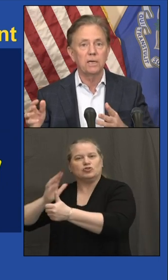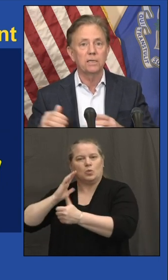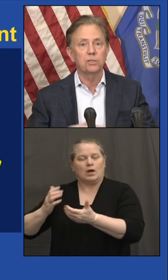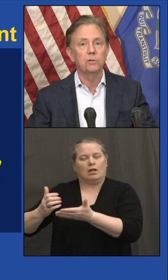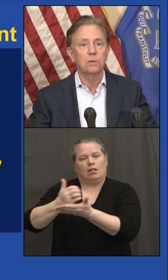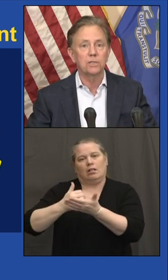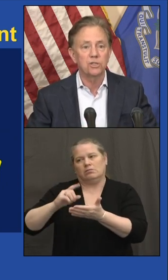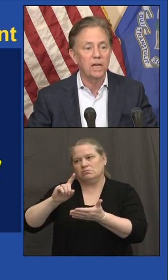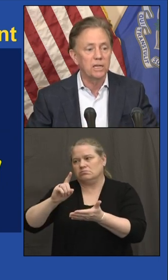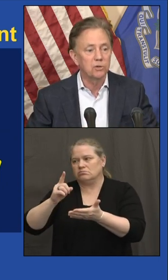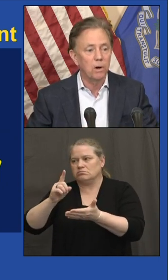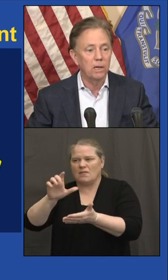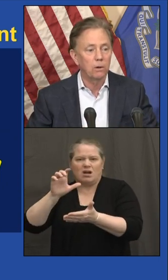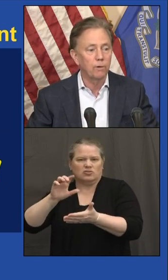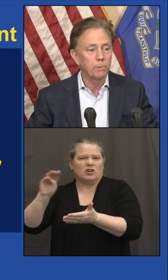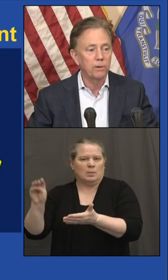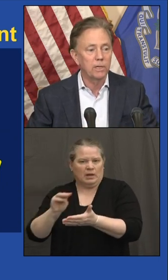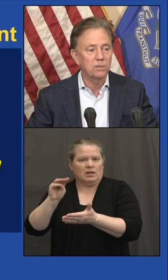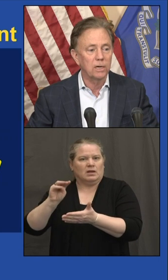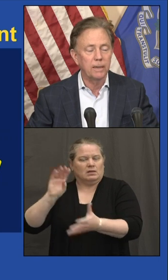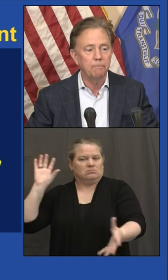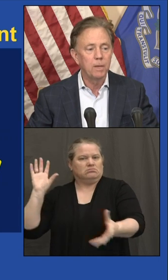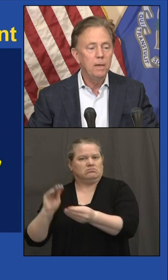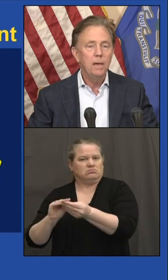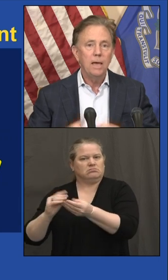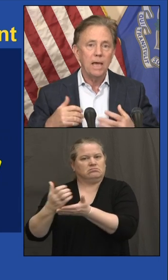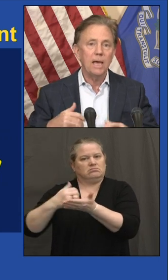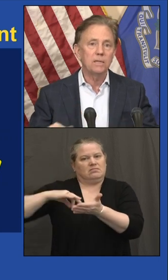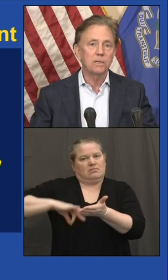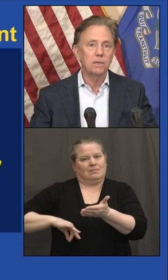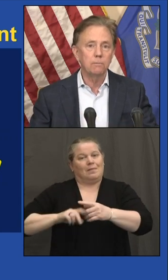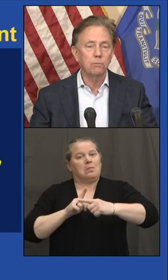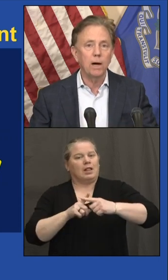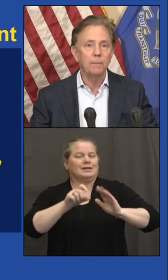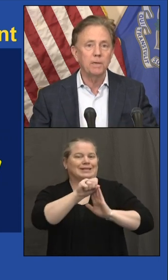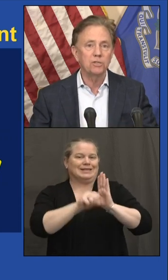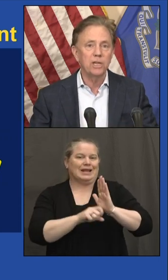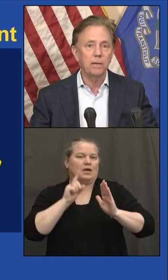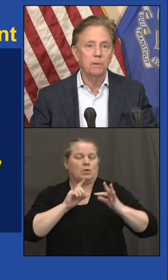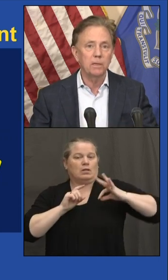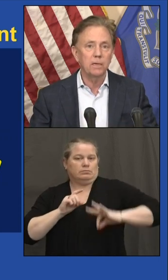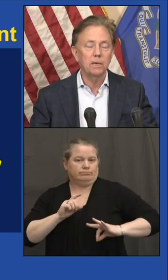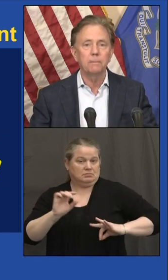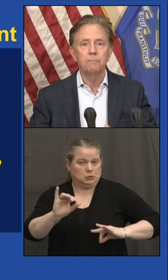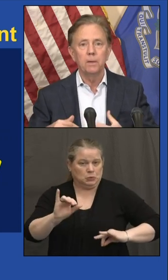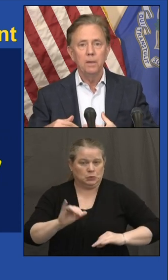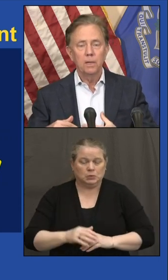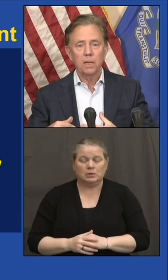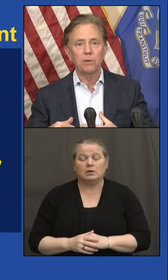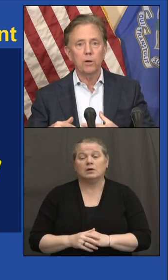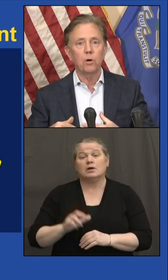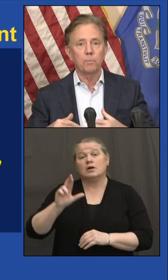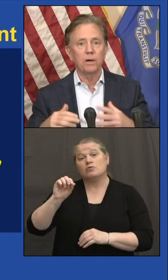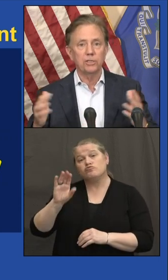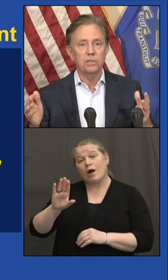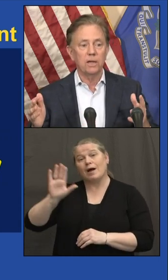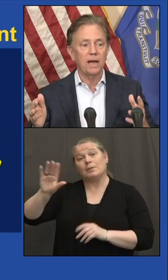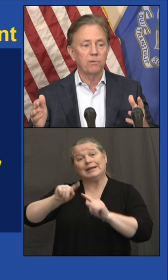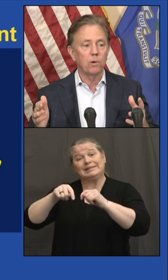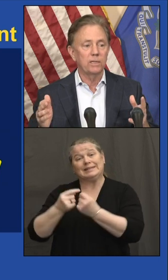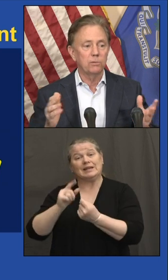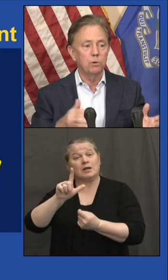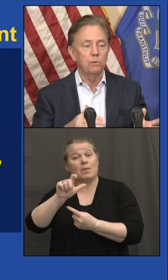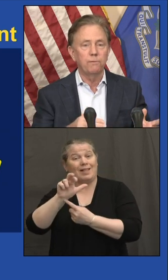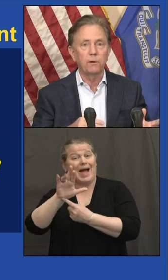eventually to the state as well over a period of time. And Rob and his team at the Lottery Corporation